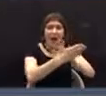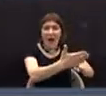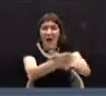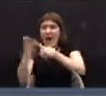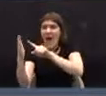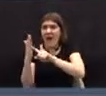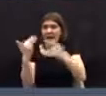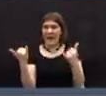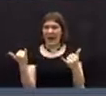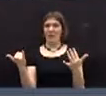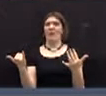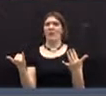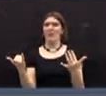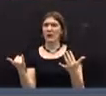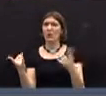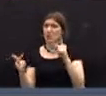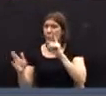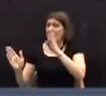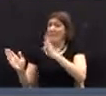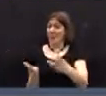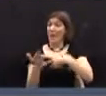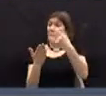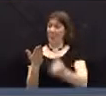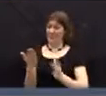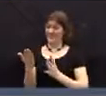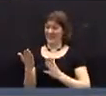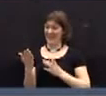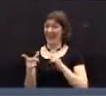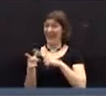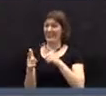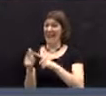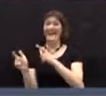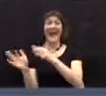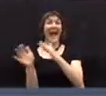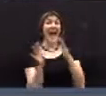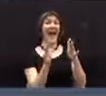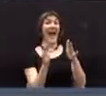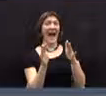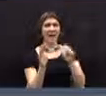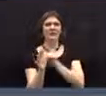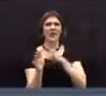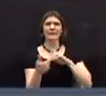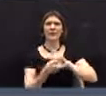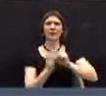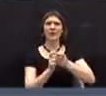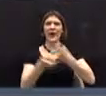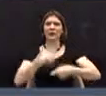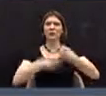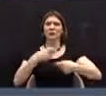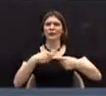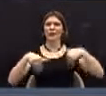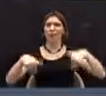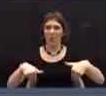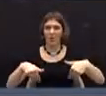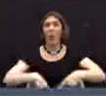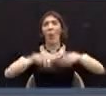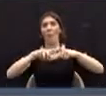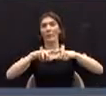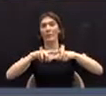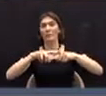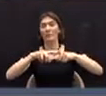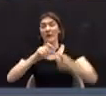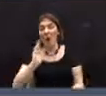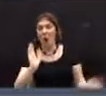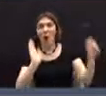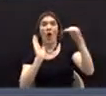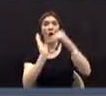This town plans a project, and before it's completed, the select board changes. Then we end up with